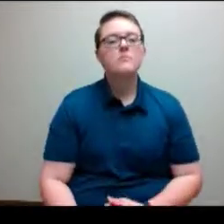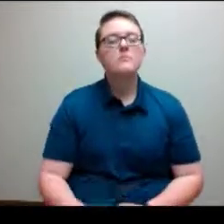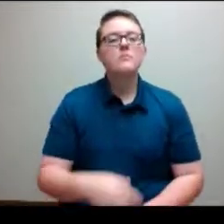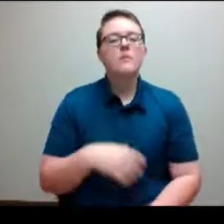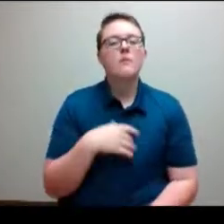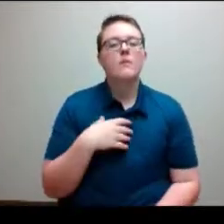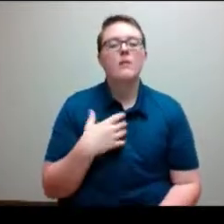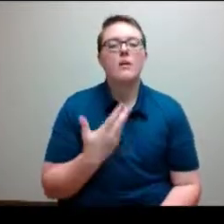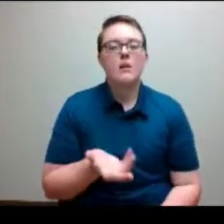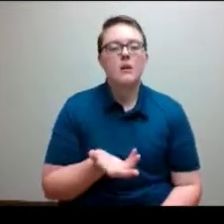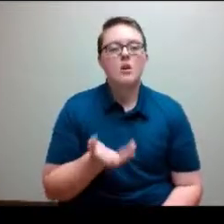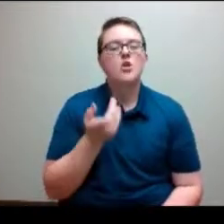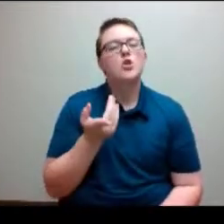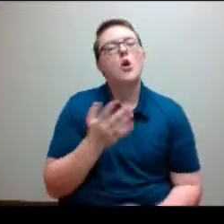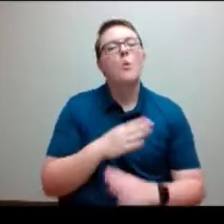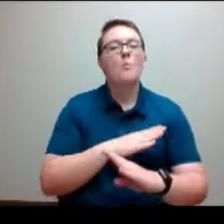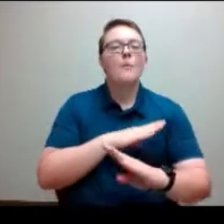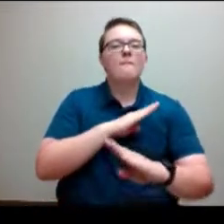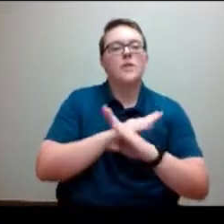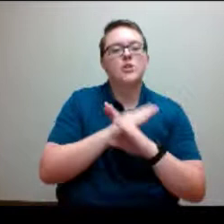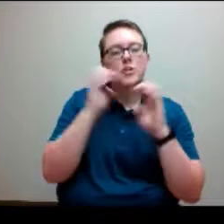So prevention education.